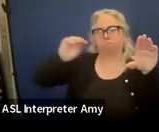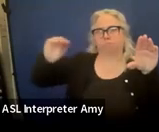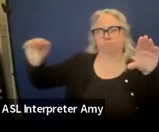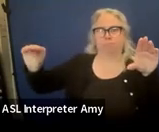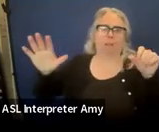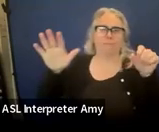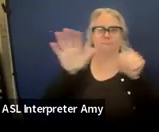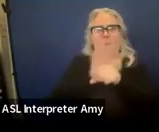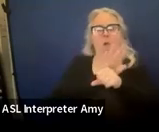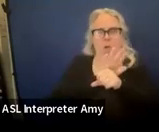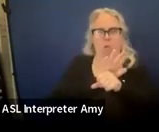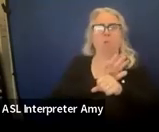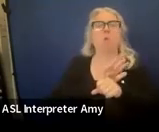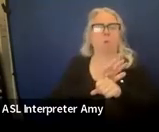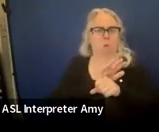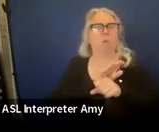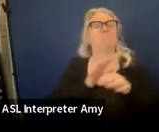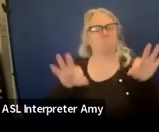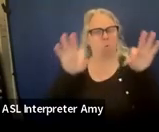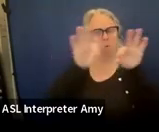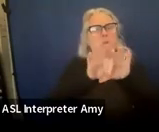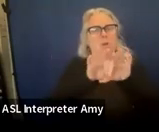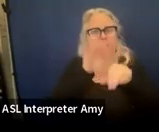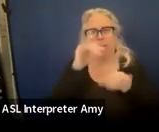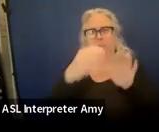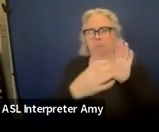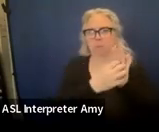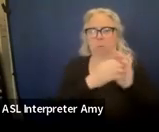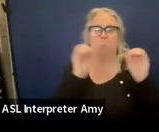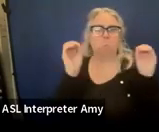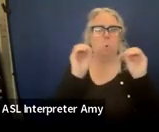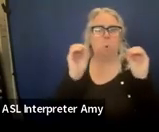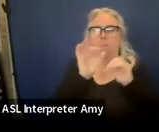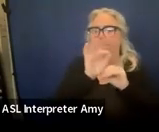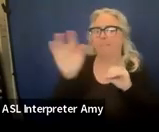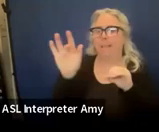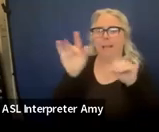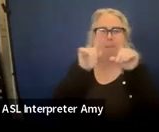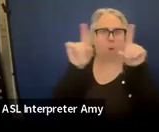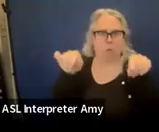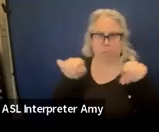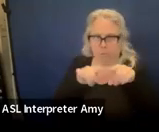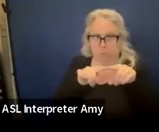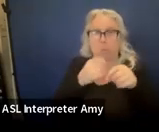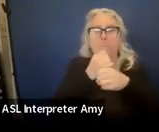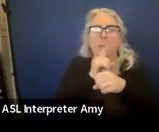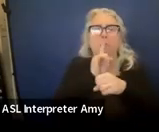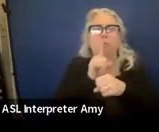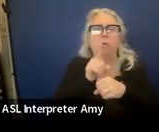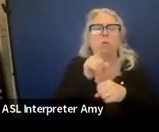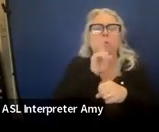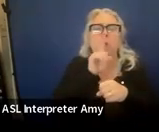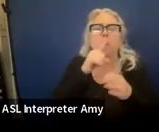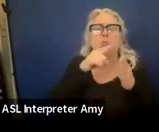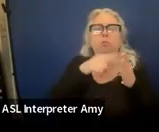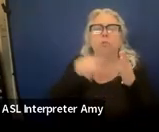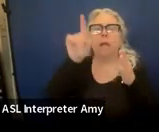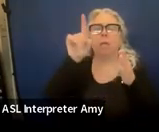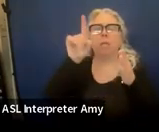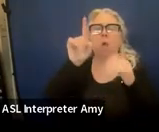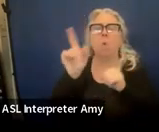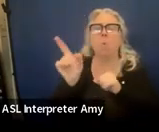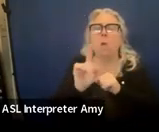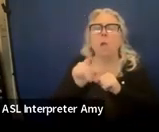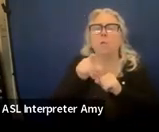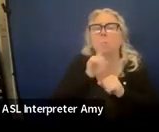are monitoring for this section, is that there are no blank boxes. So just make sure that you're checking off where